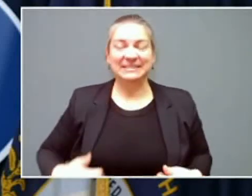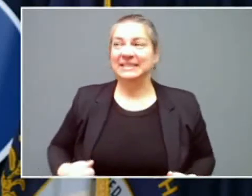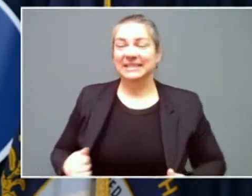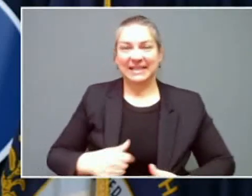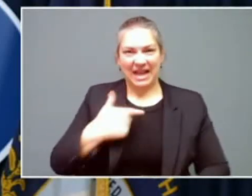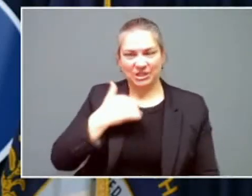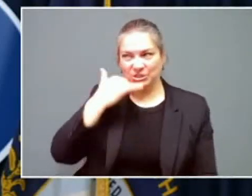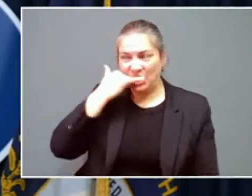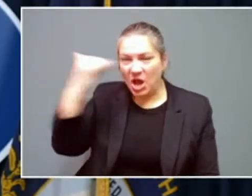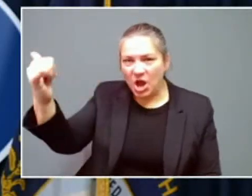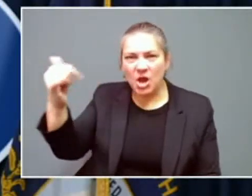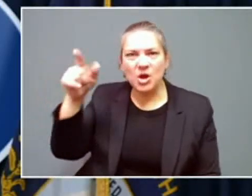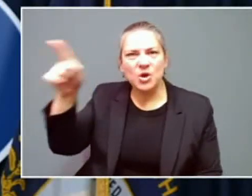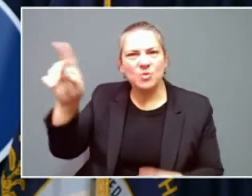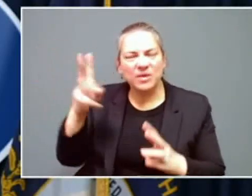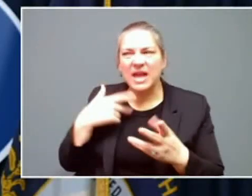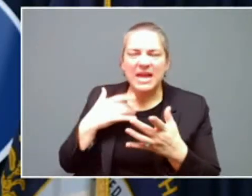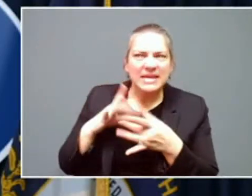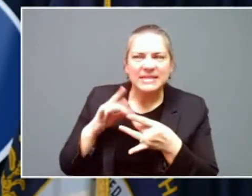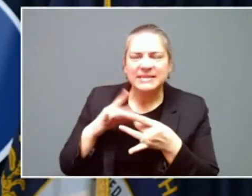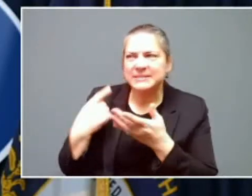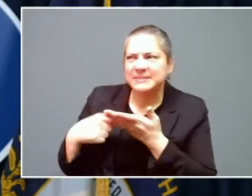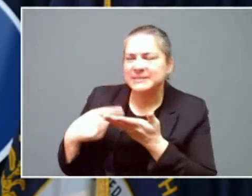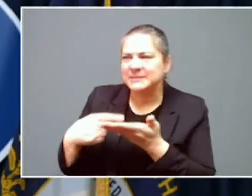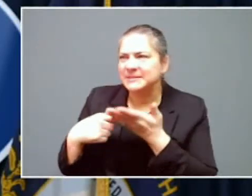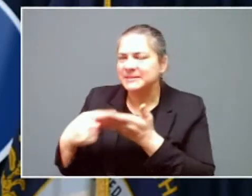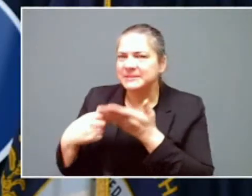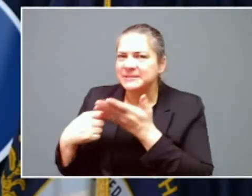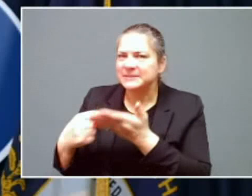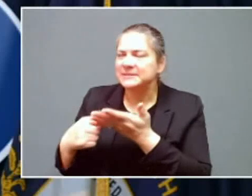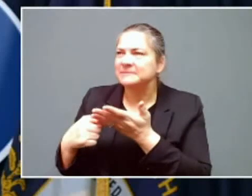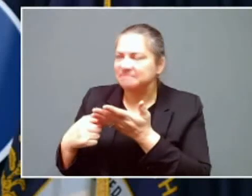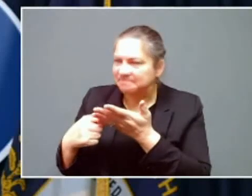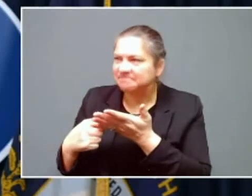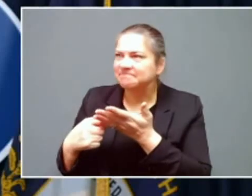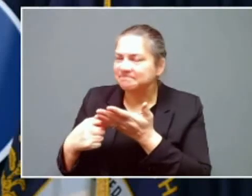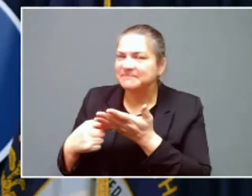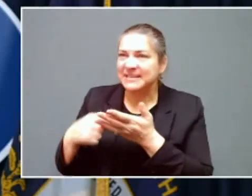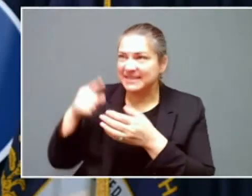minutes ago, and they used this language.